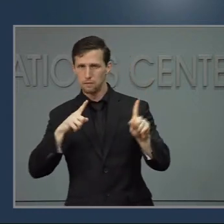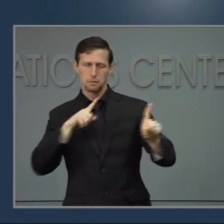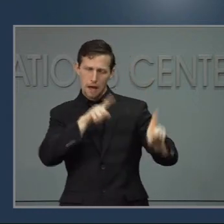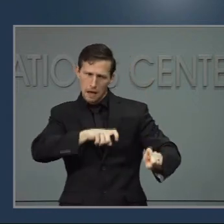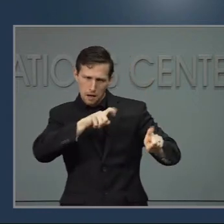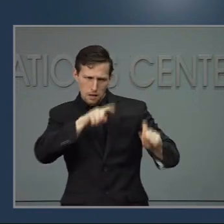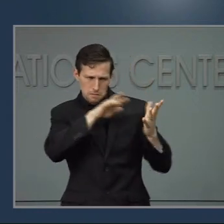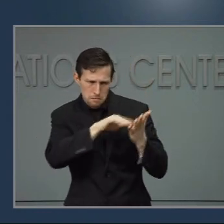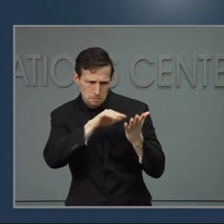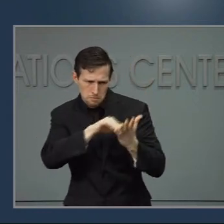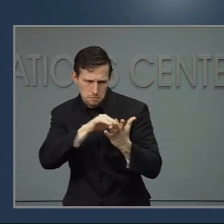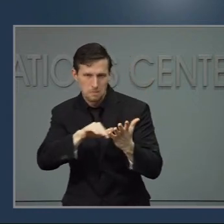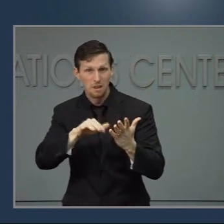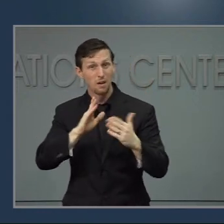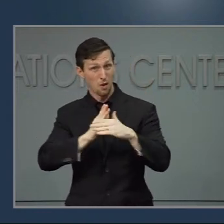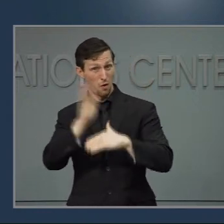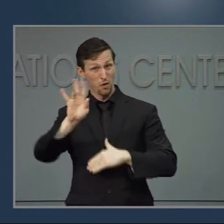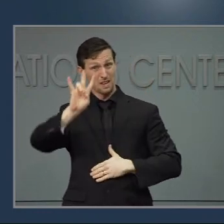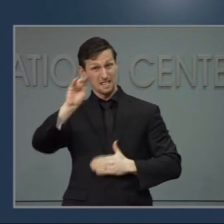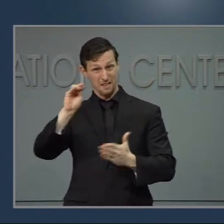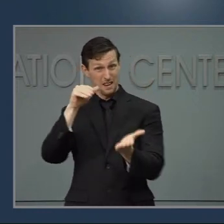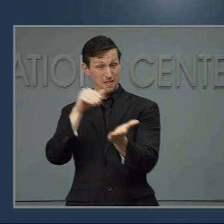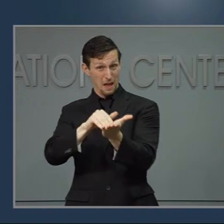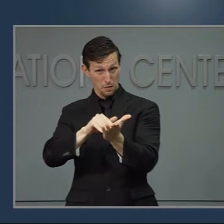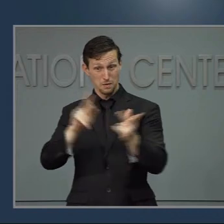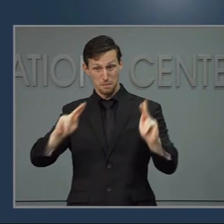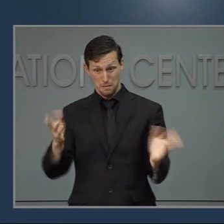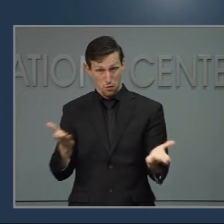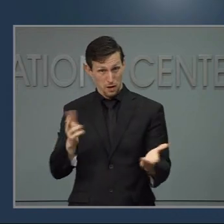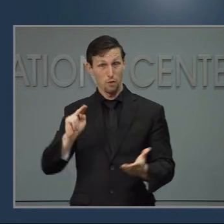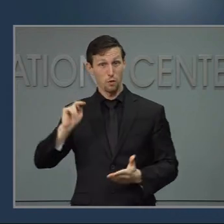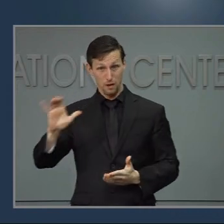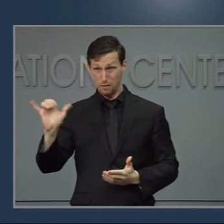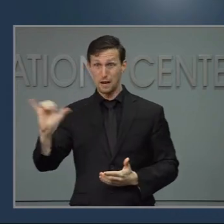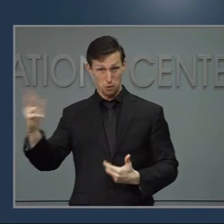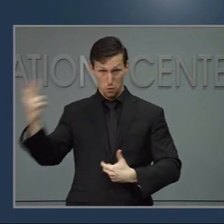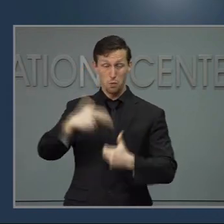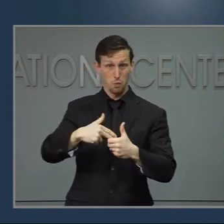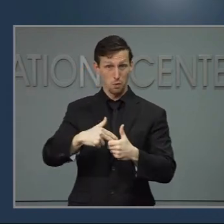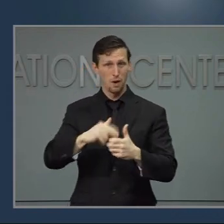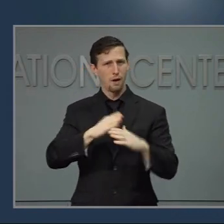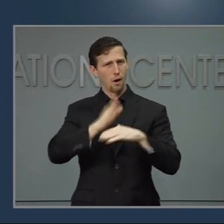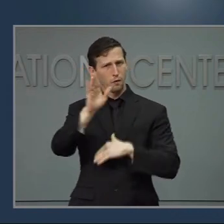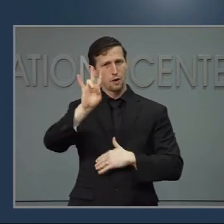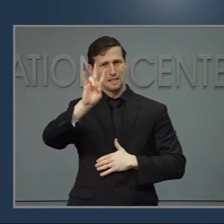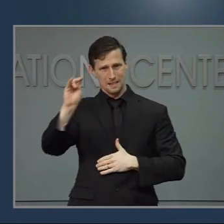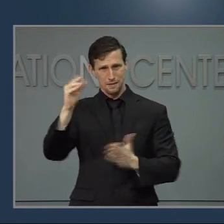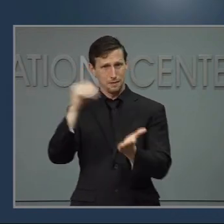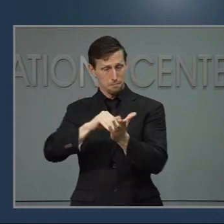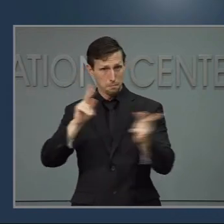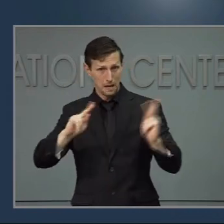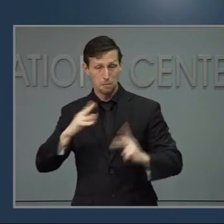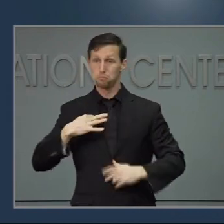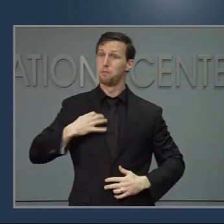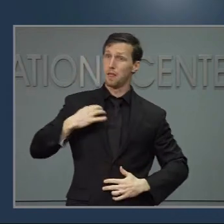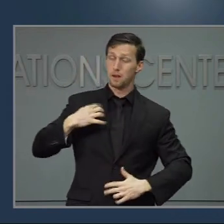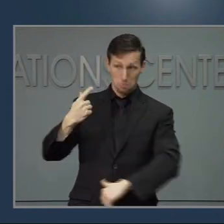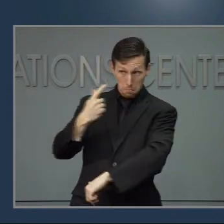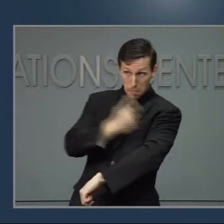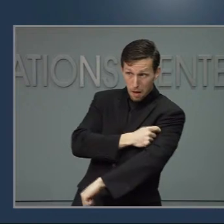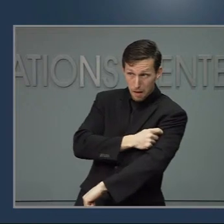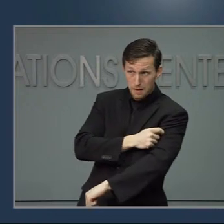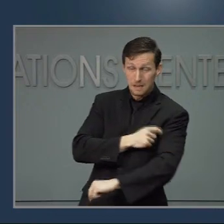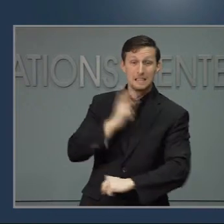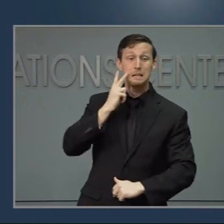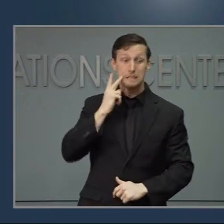,000 people volunteered in clinical trials right here in North Carolina as well for the two vaccines now available to make sure they were safe and